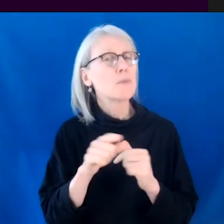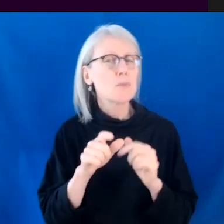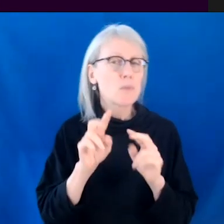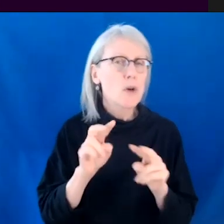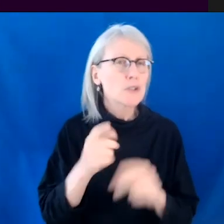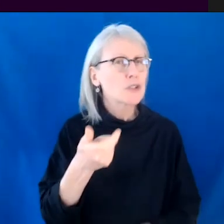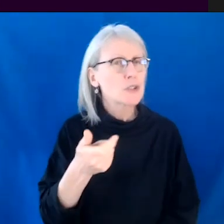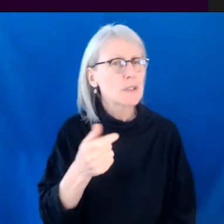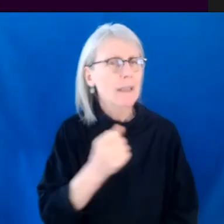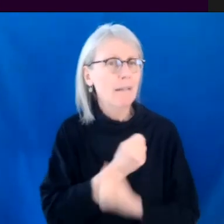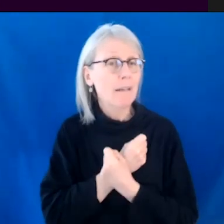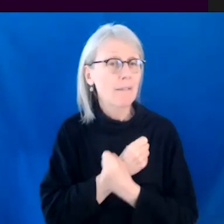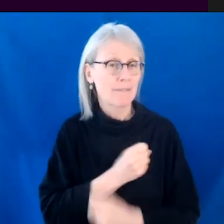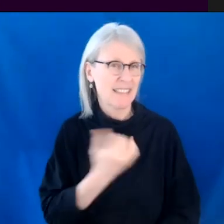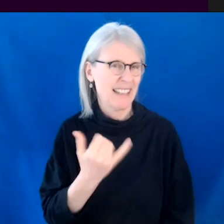Uh,